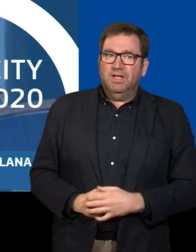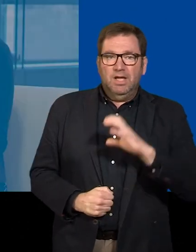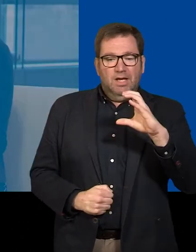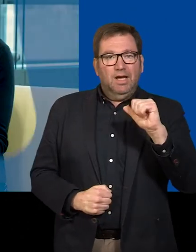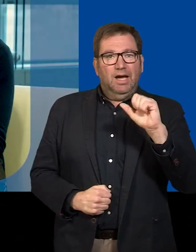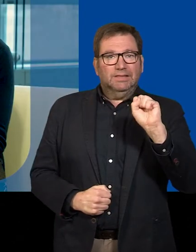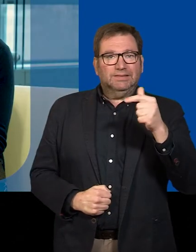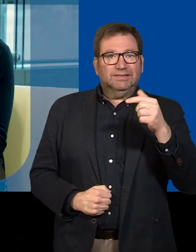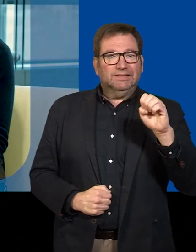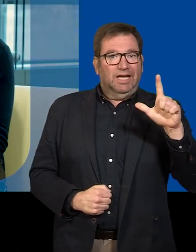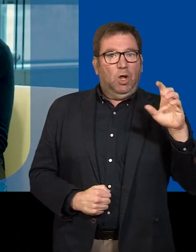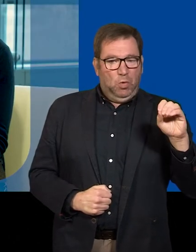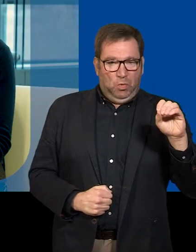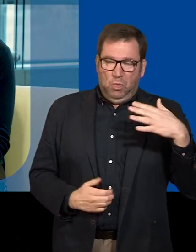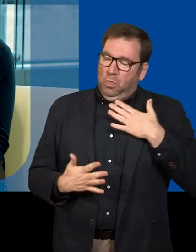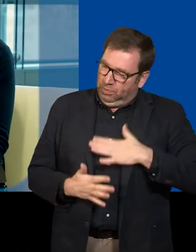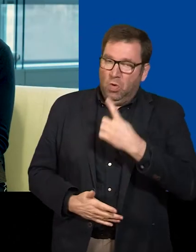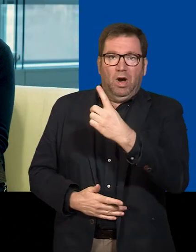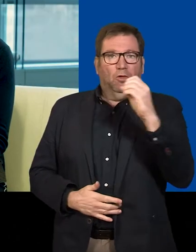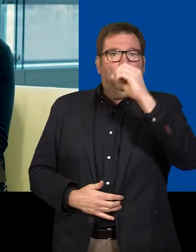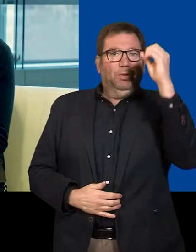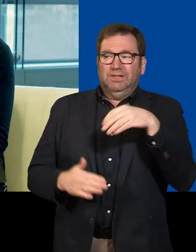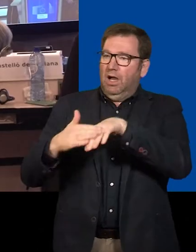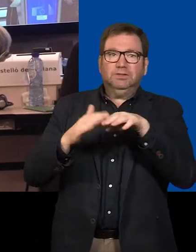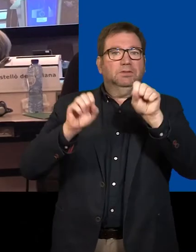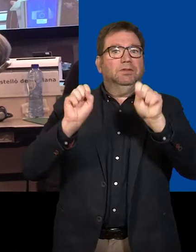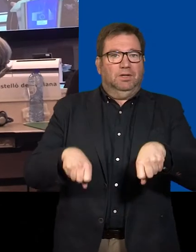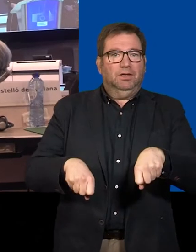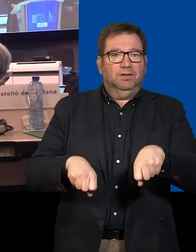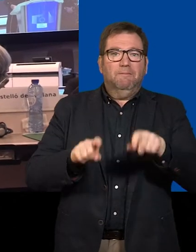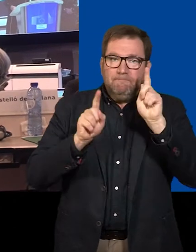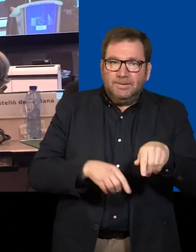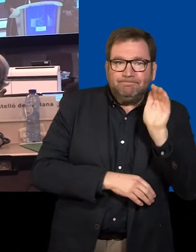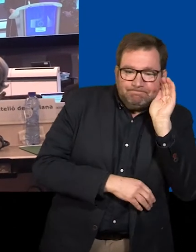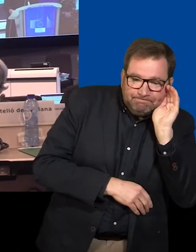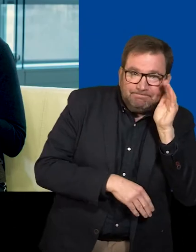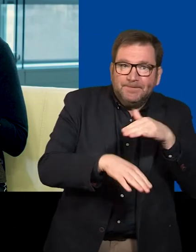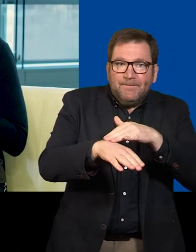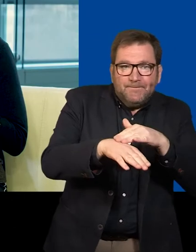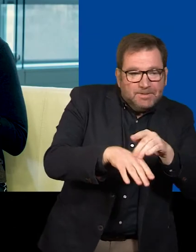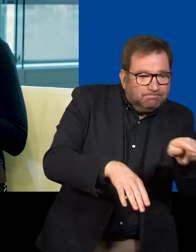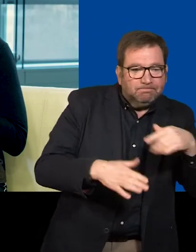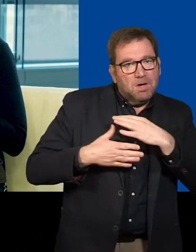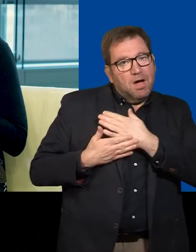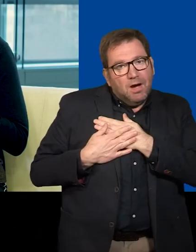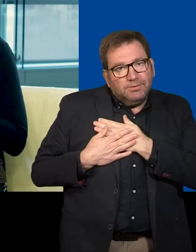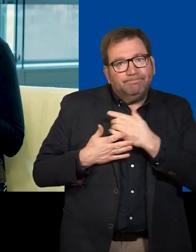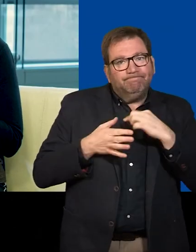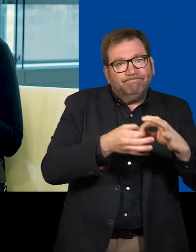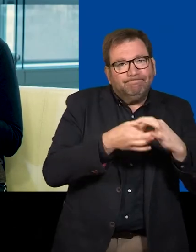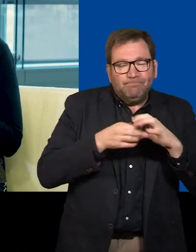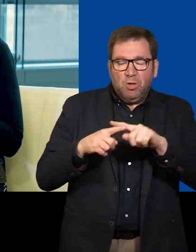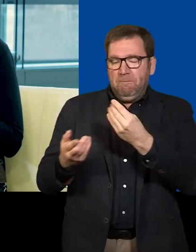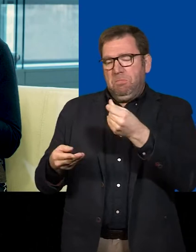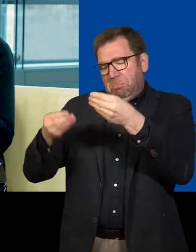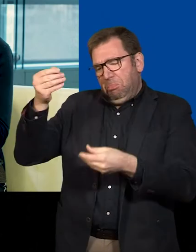We are working to try to make Castellón accessible 100%. It's listening and feeling with heart, and not with